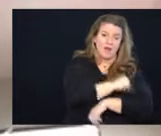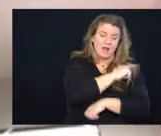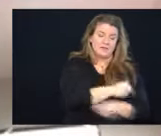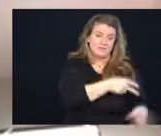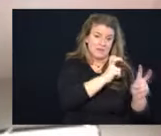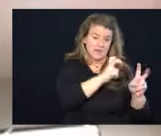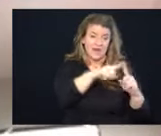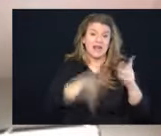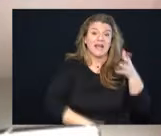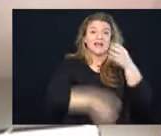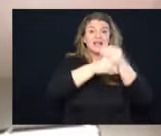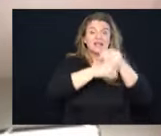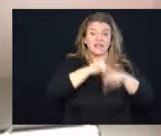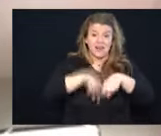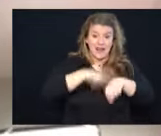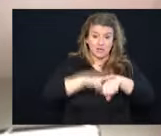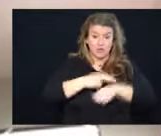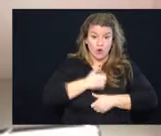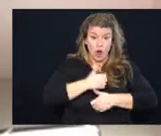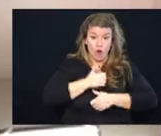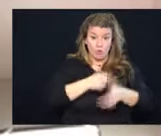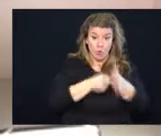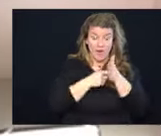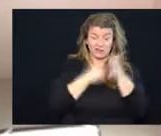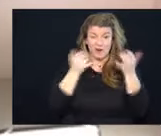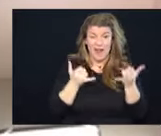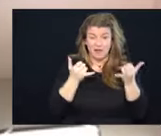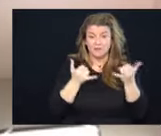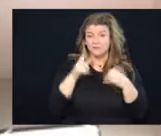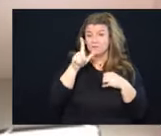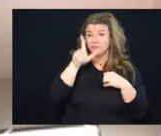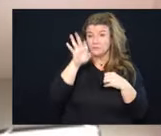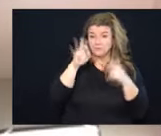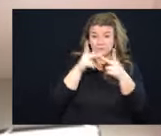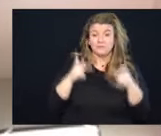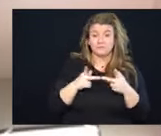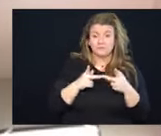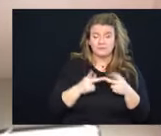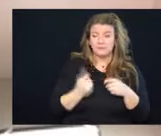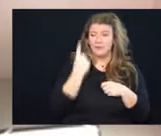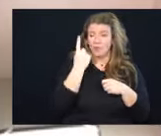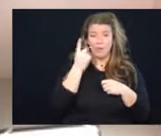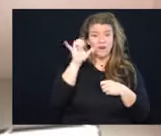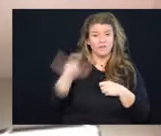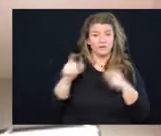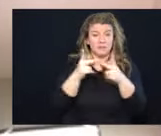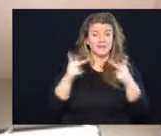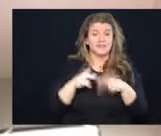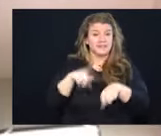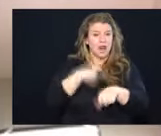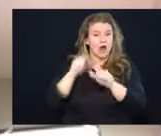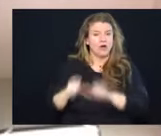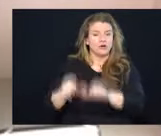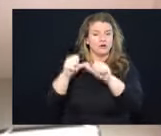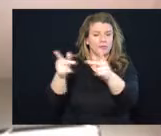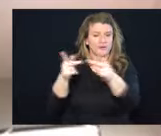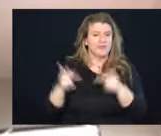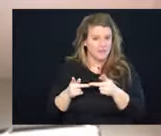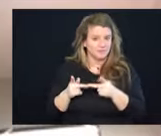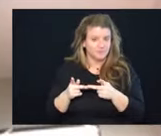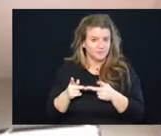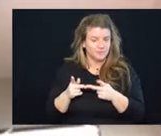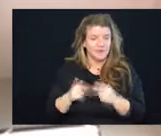In addition, National Guard requests are now 29 facilities, one of those being a long-term care facility,